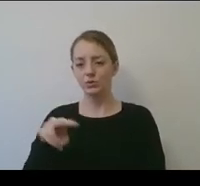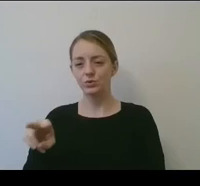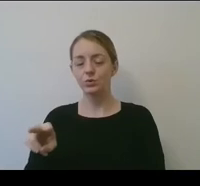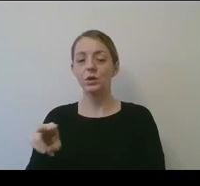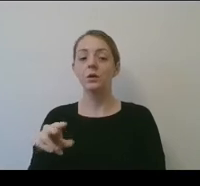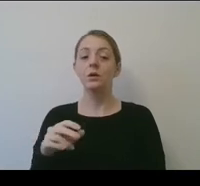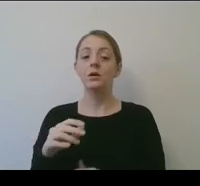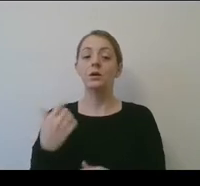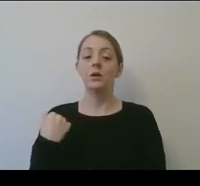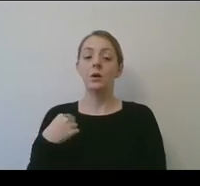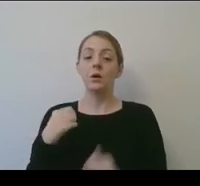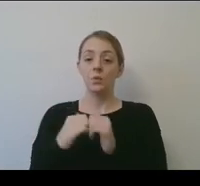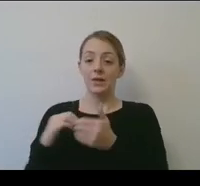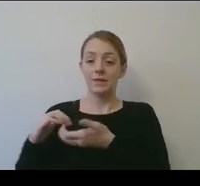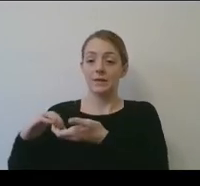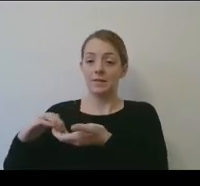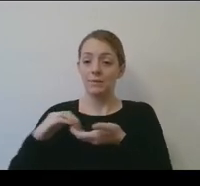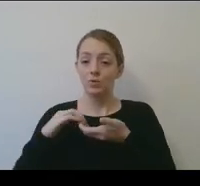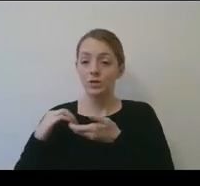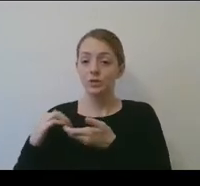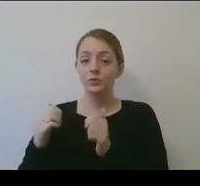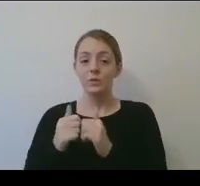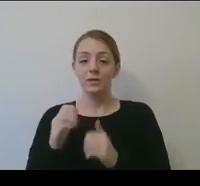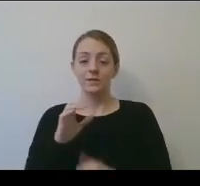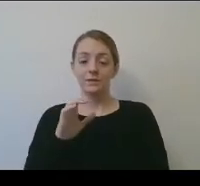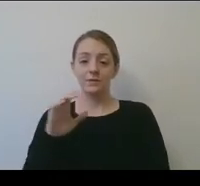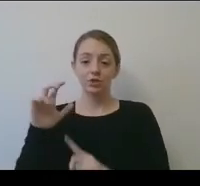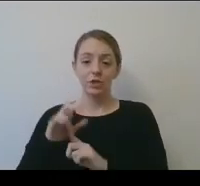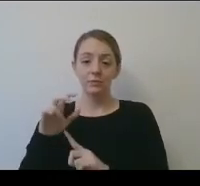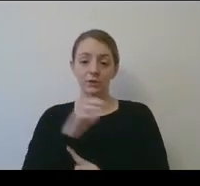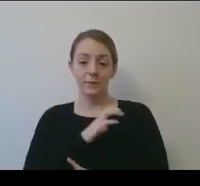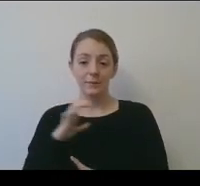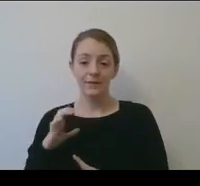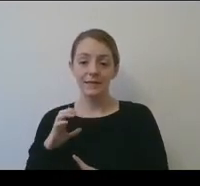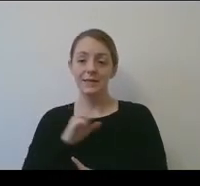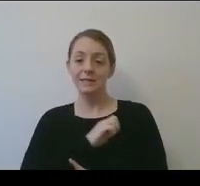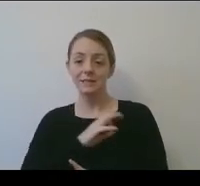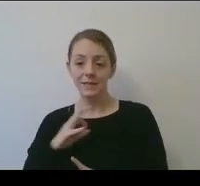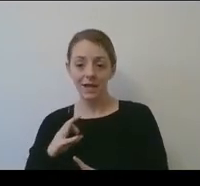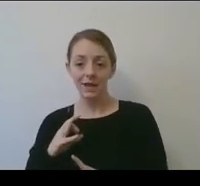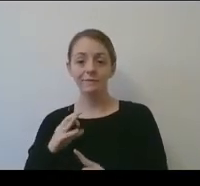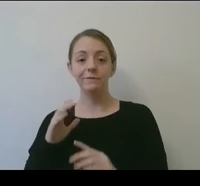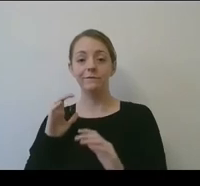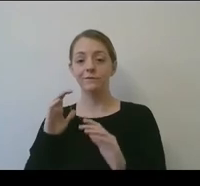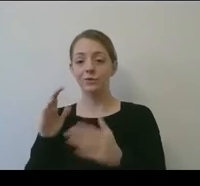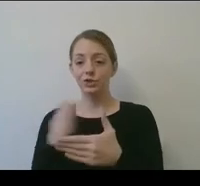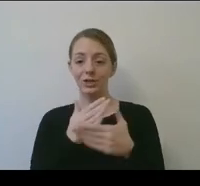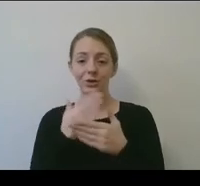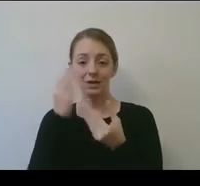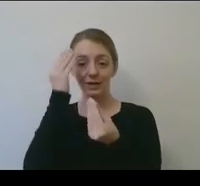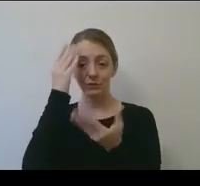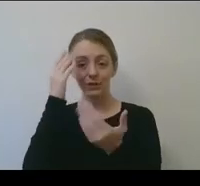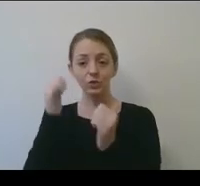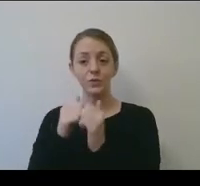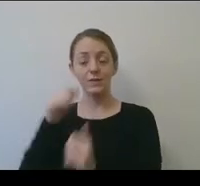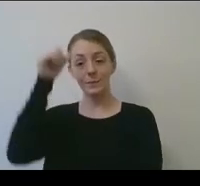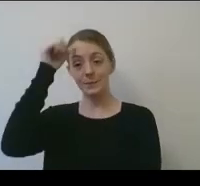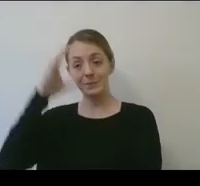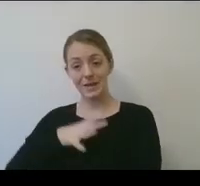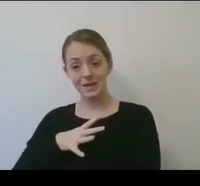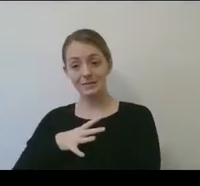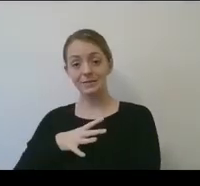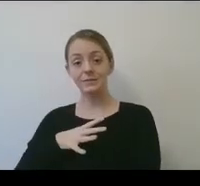the championship committees and staff, communication and sharing of information with the men's championship participants